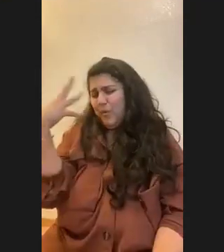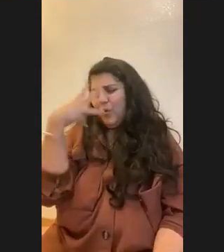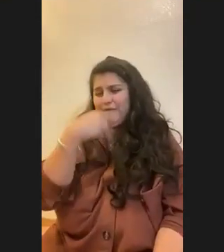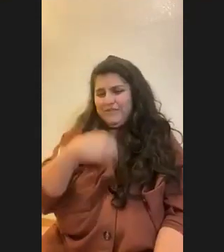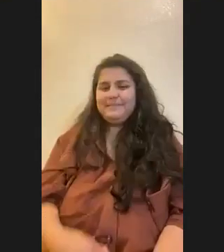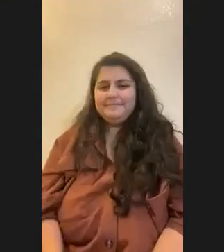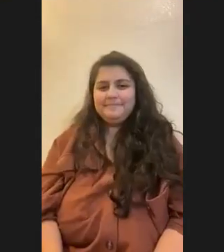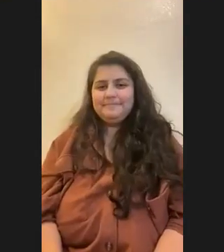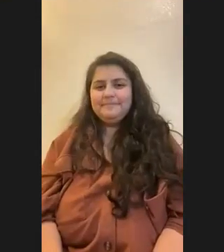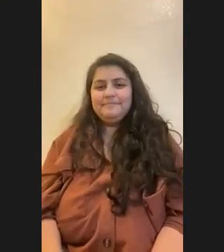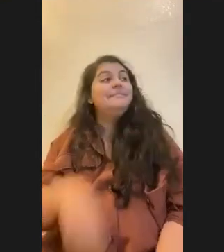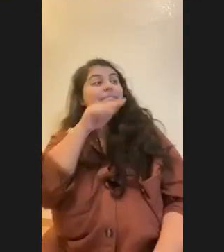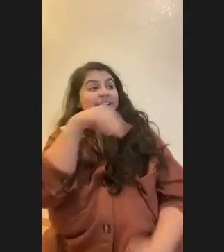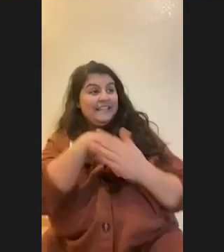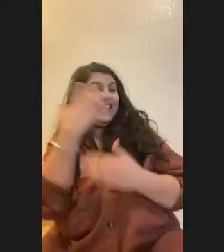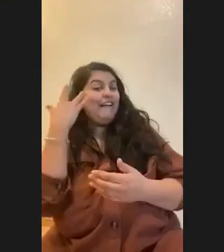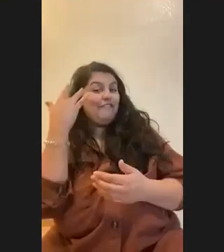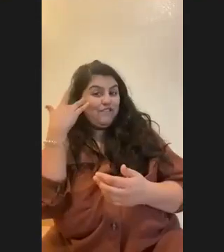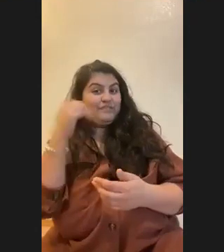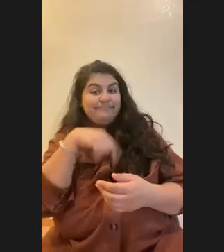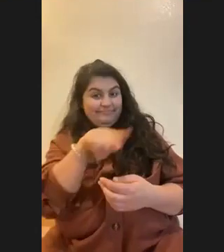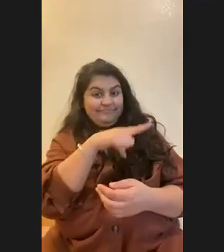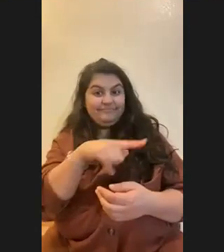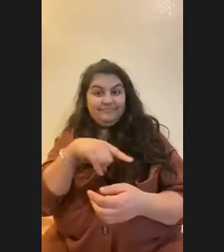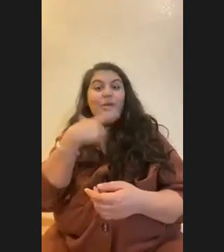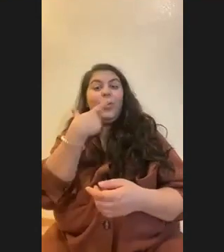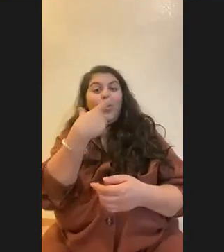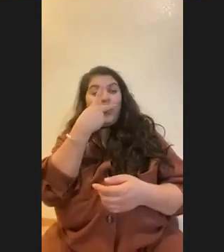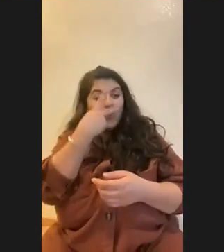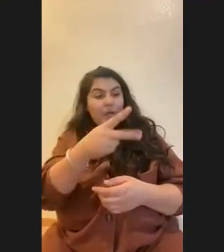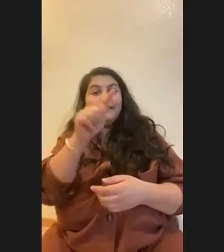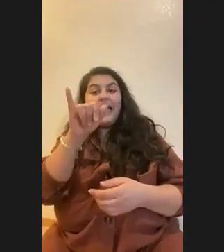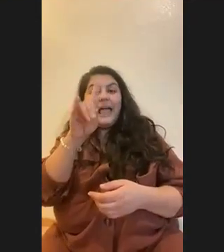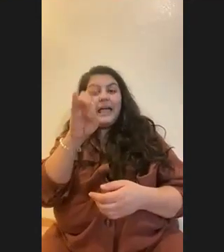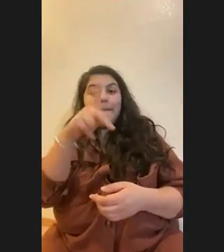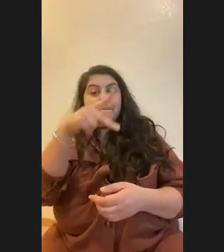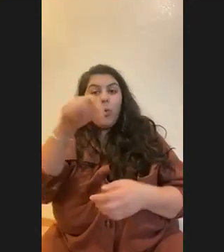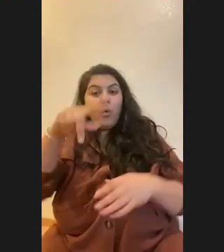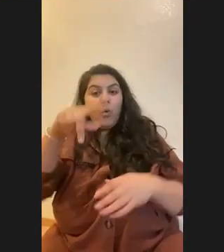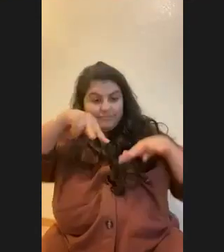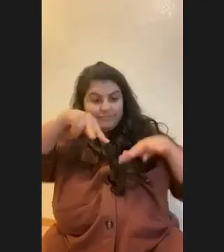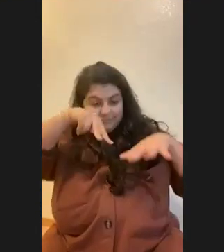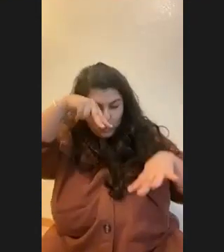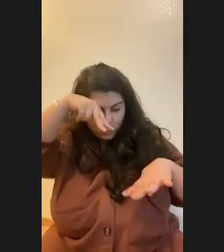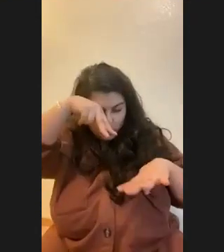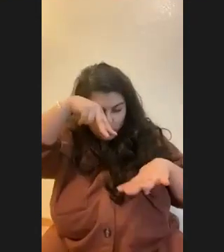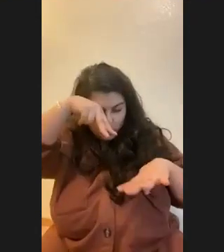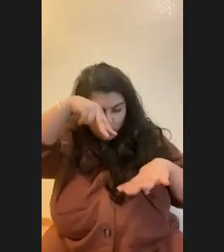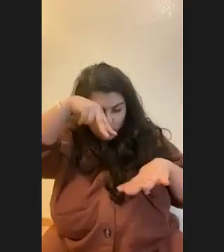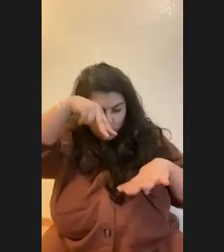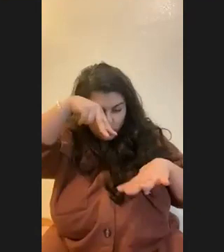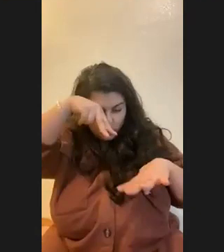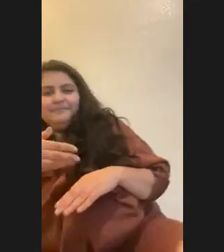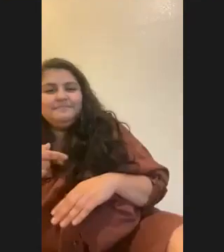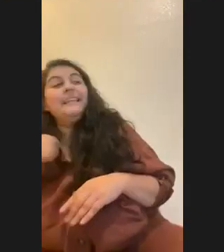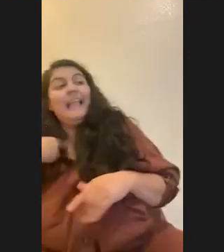For any of you that are out in California, living in California, go tide pooling, look really closely. They're there. It's so cool. Um, I live in Philadelphia and we